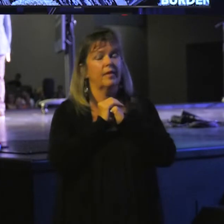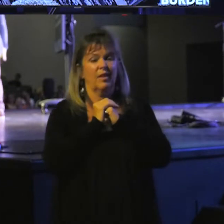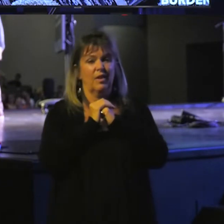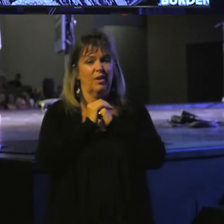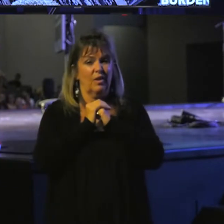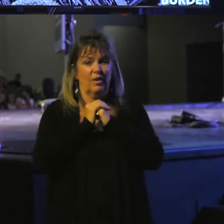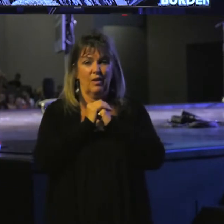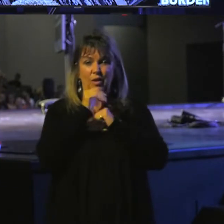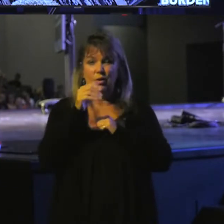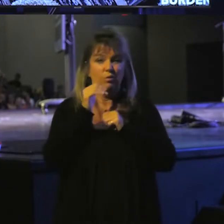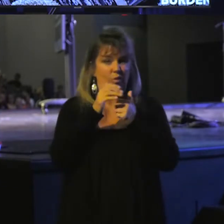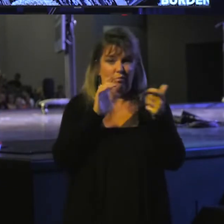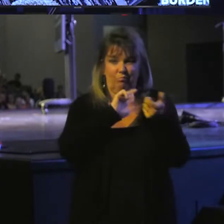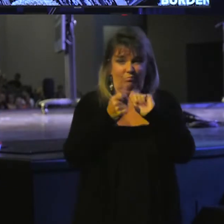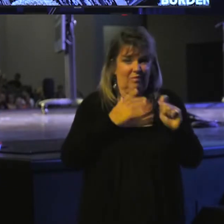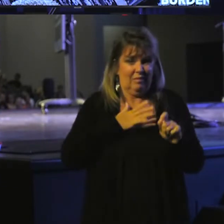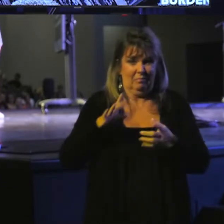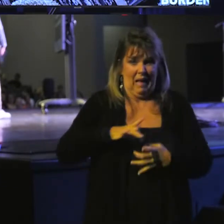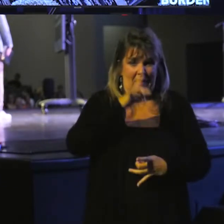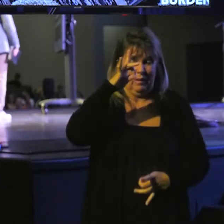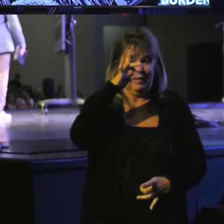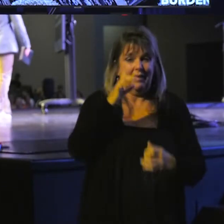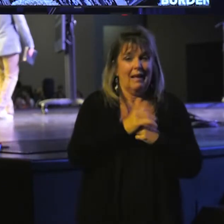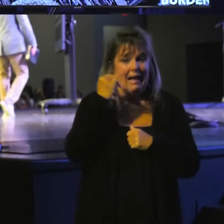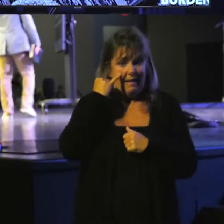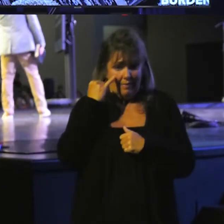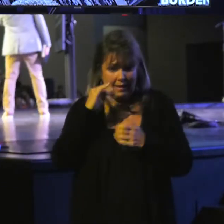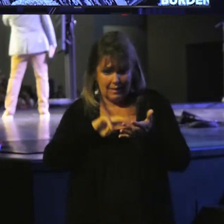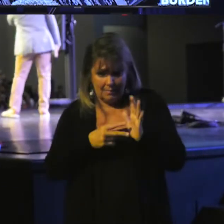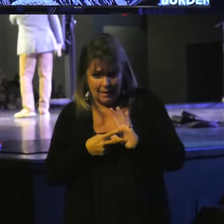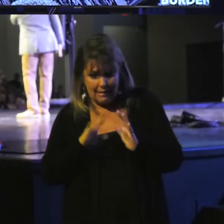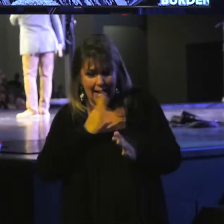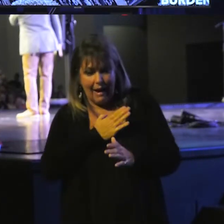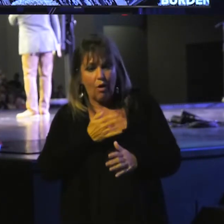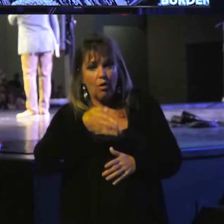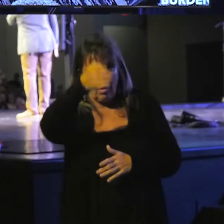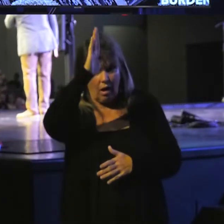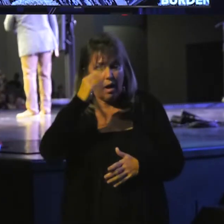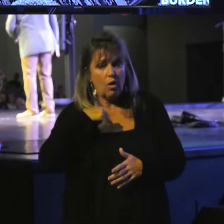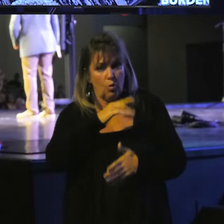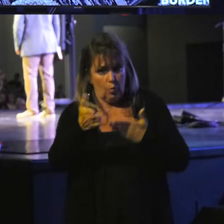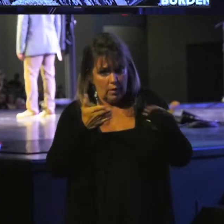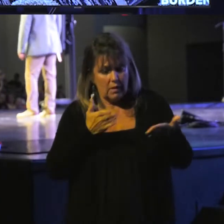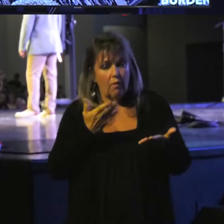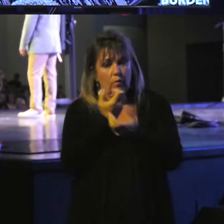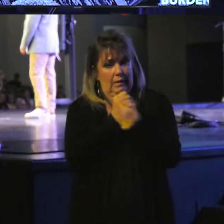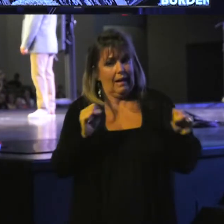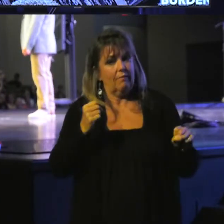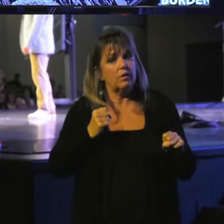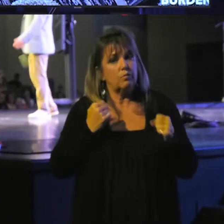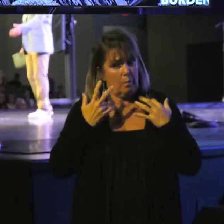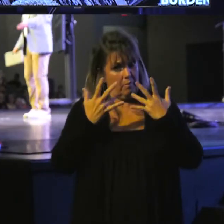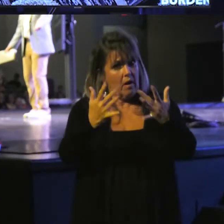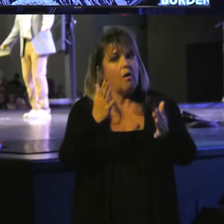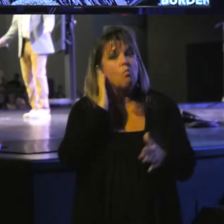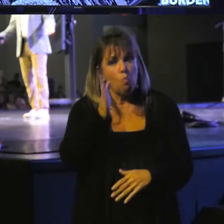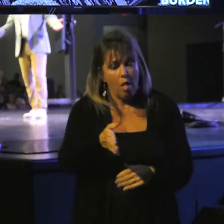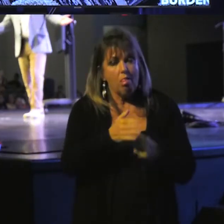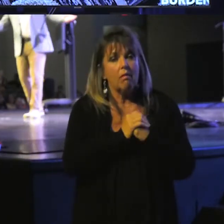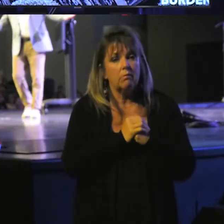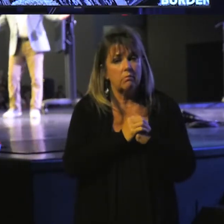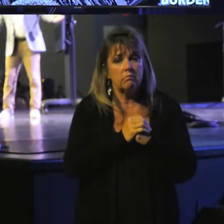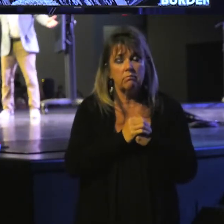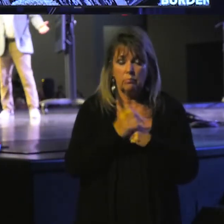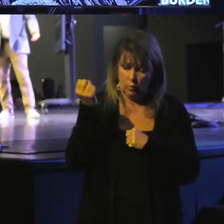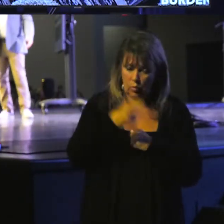you don't inform our spirituality. If this be so, our God whom serves able to deliver us from the burning fire furnace. In other words, you can throw us